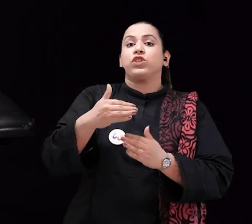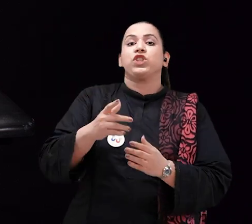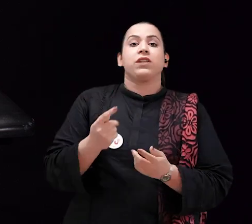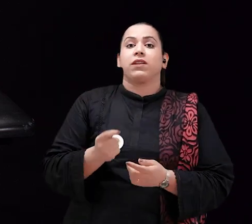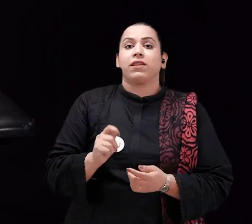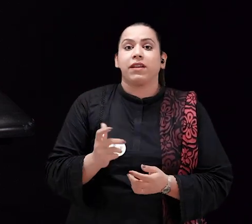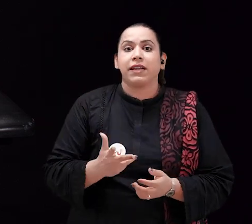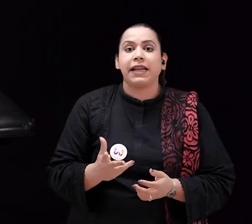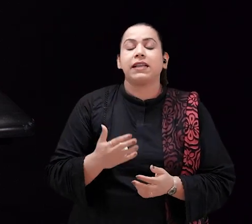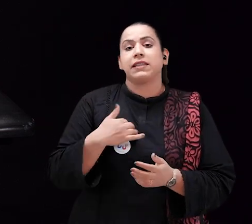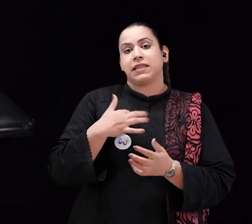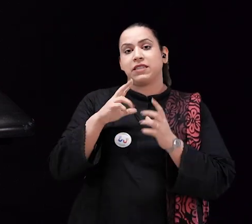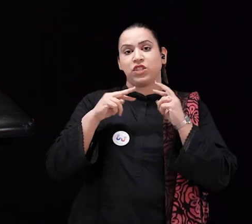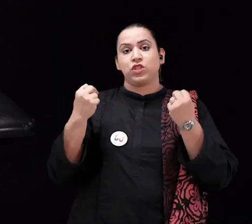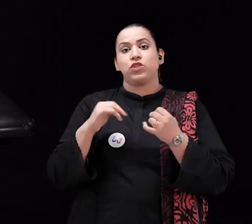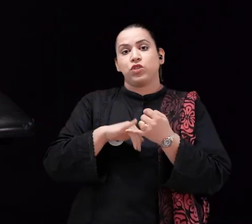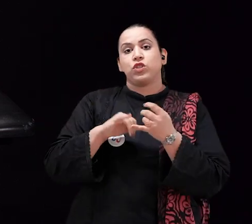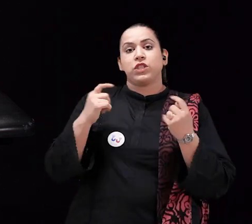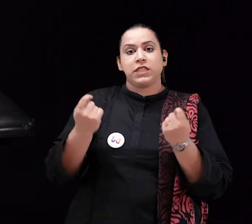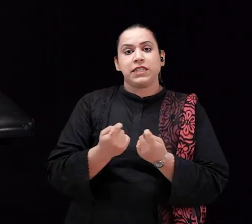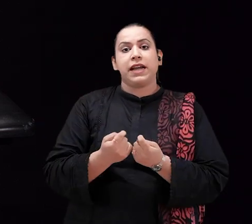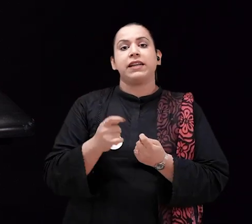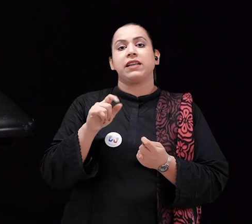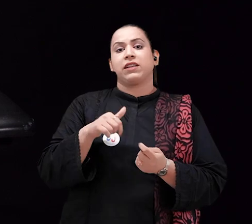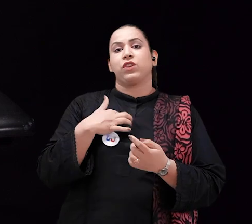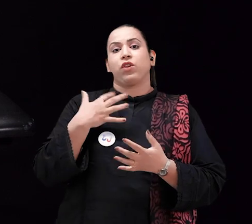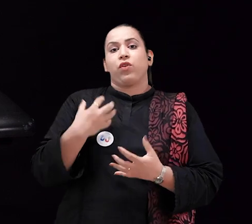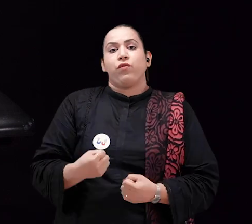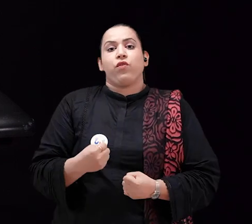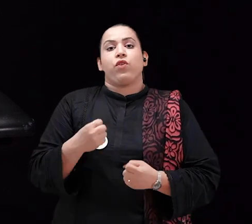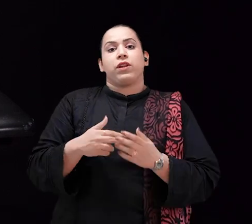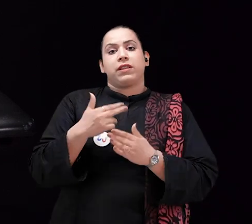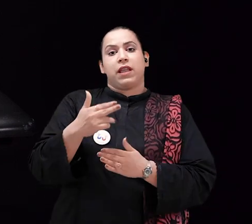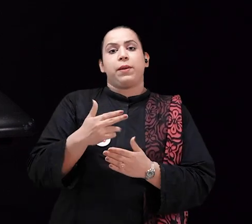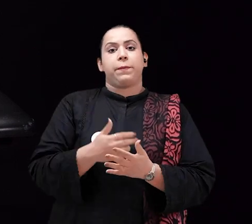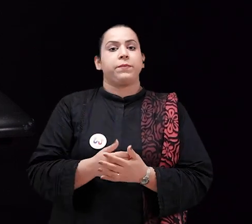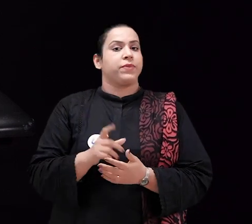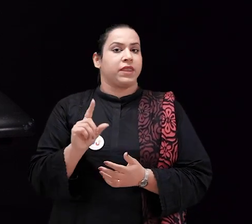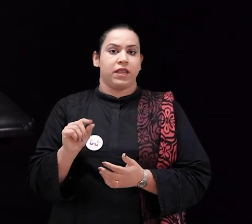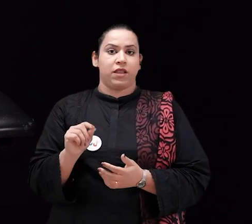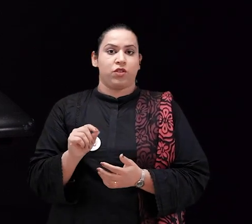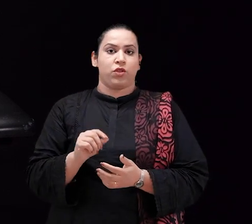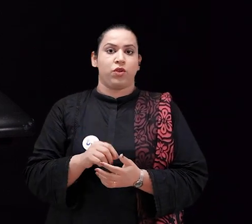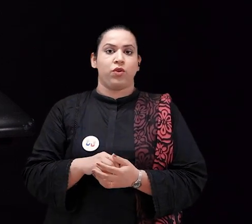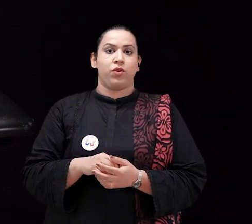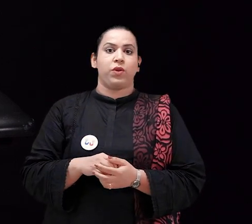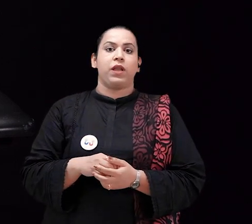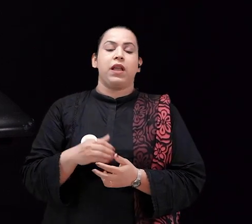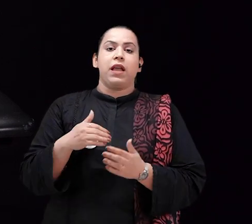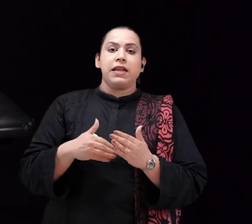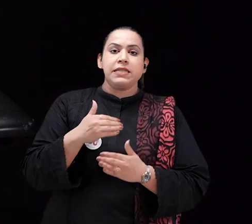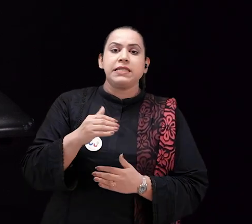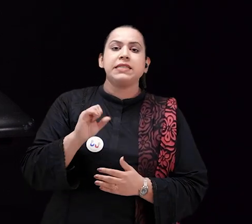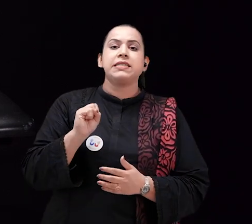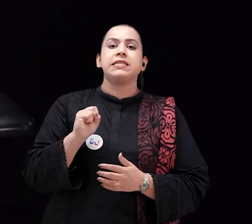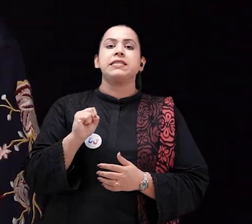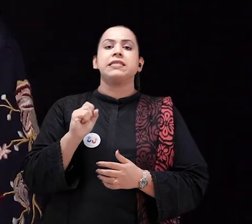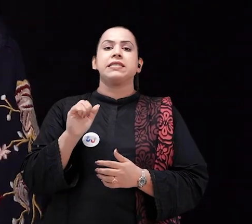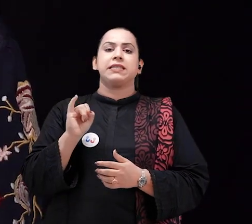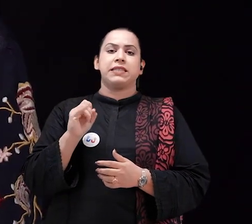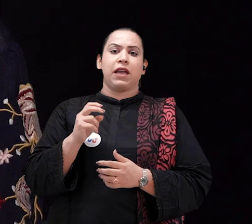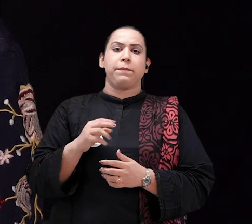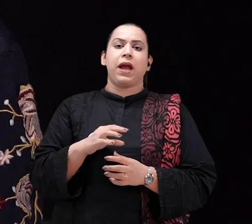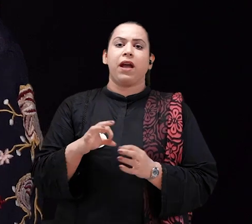because these children, they are the future. They are the society that we will become. And I want them to know that there is no